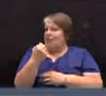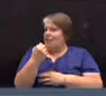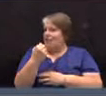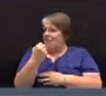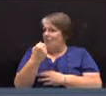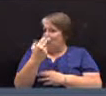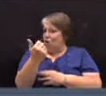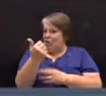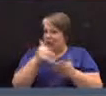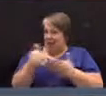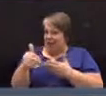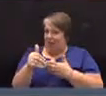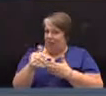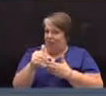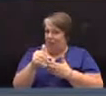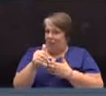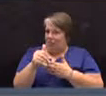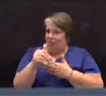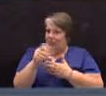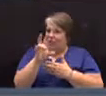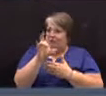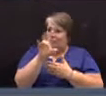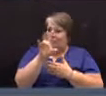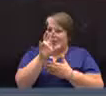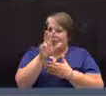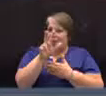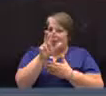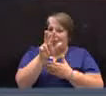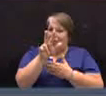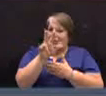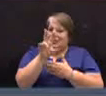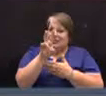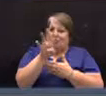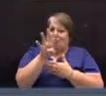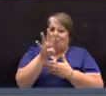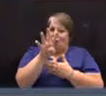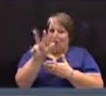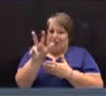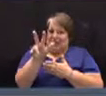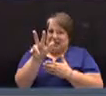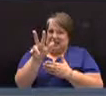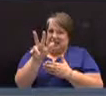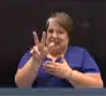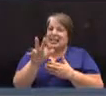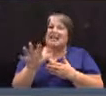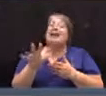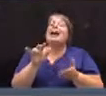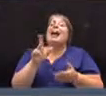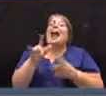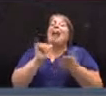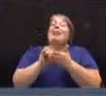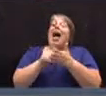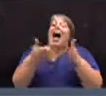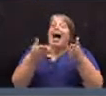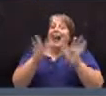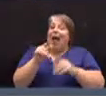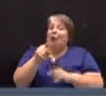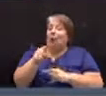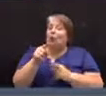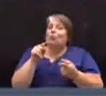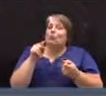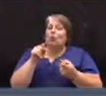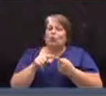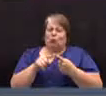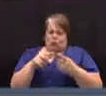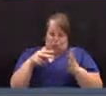,675. The reason that this number was calculated is that that then allows you to